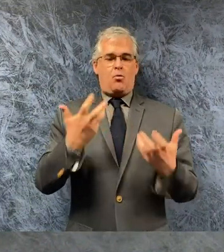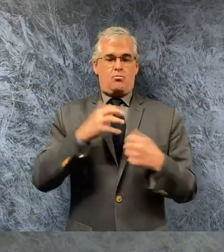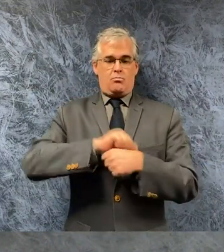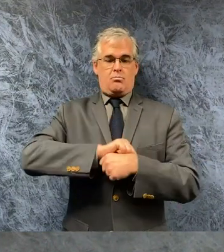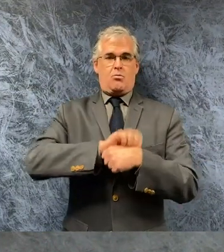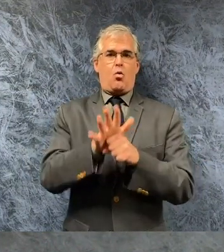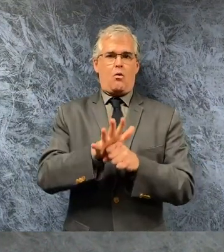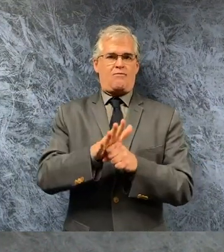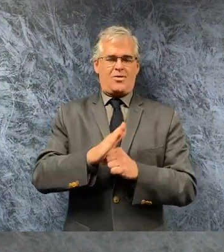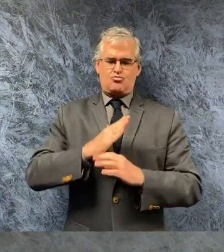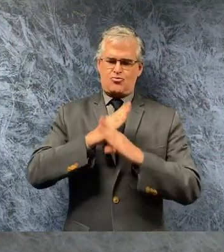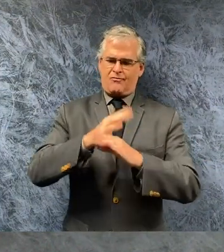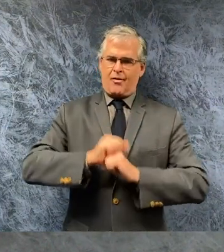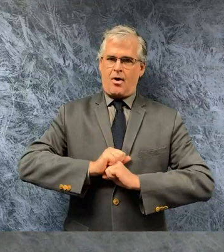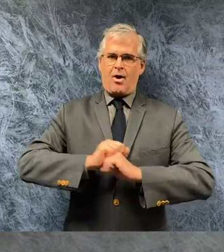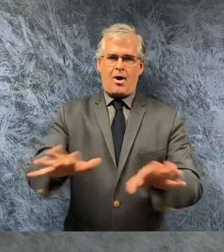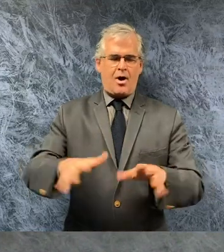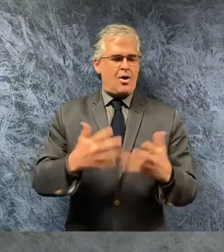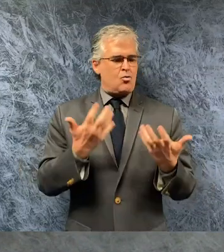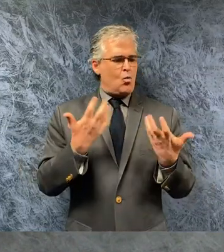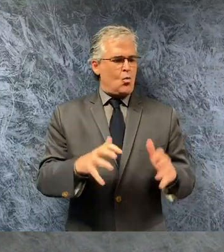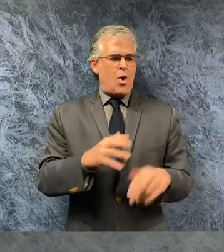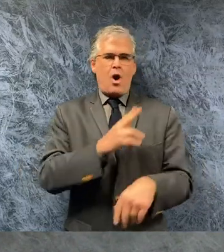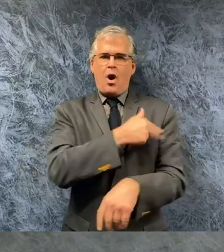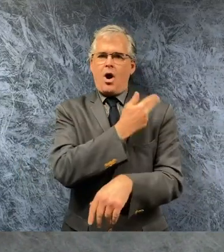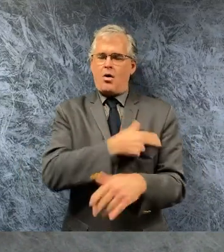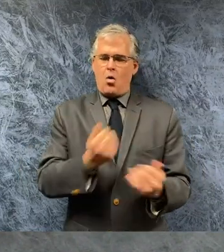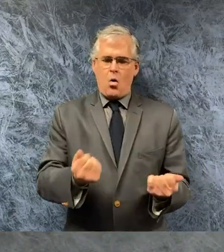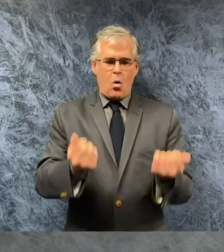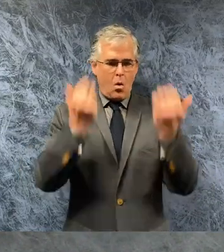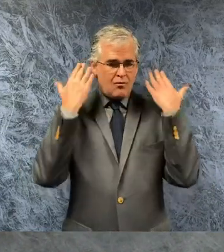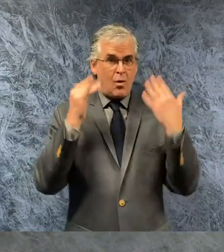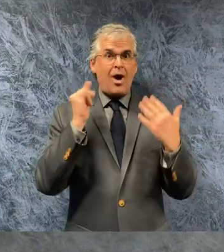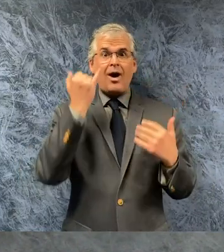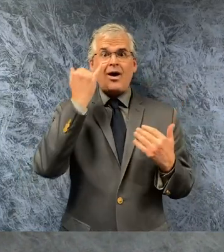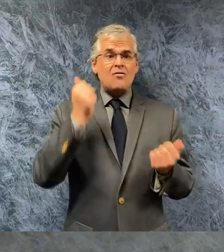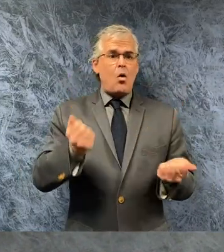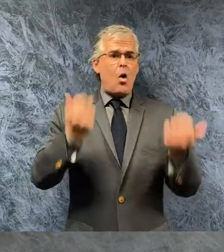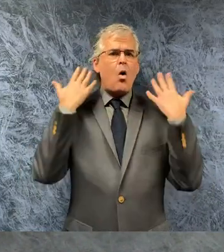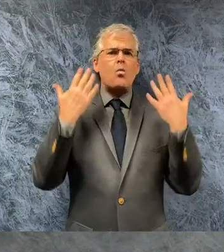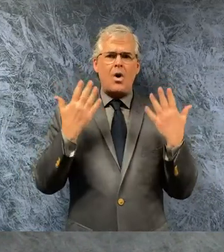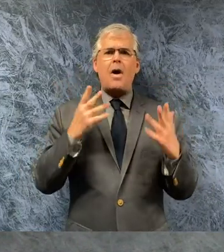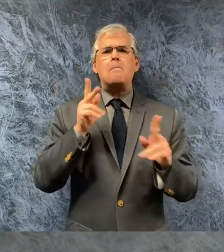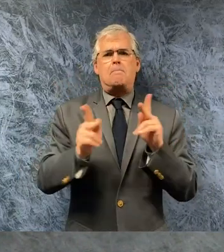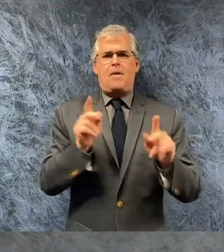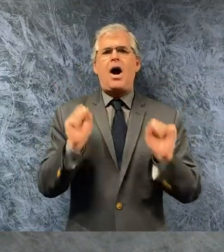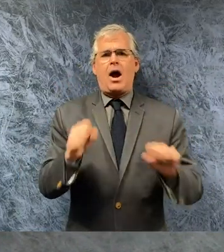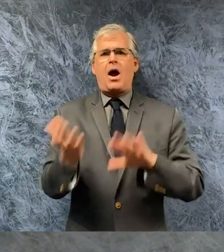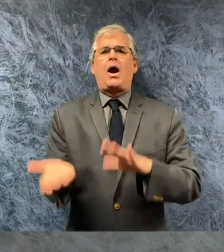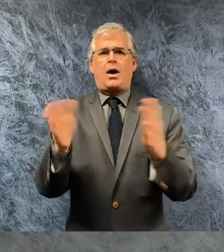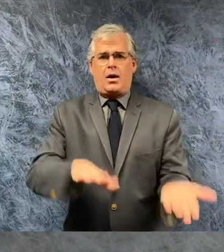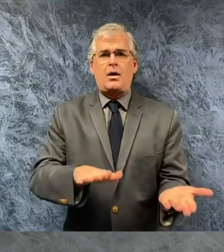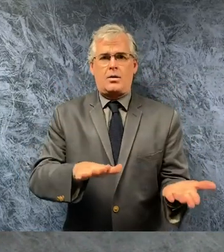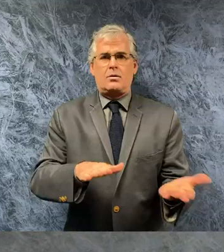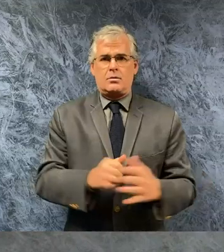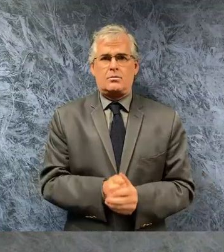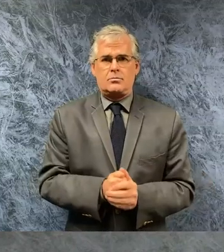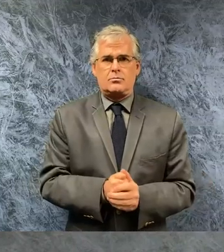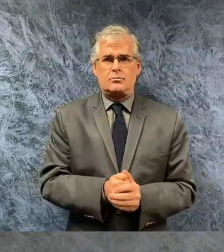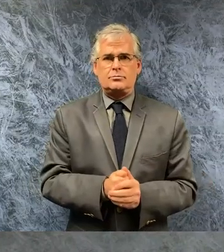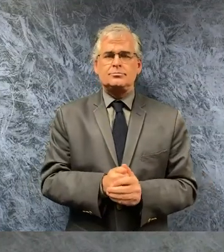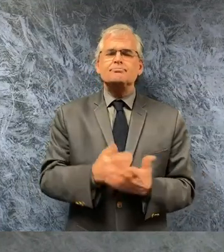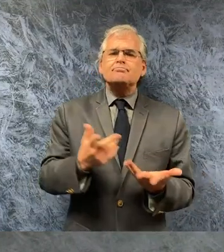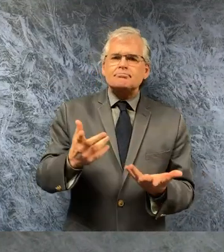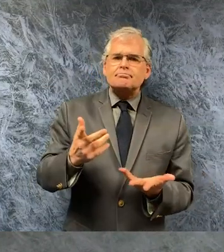which could lead to disastrous and deadly results as i mentioned the other day we've been getting briefed on multiple different